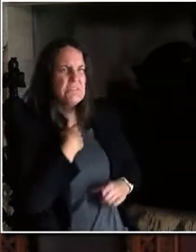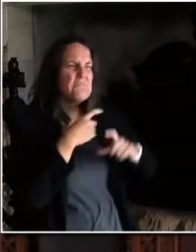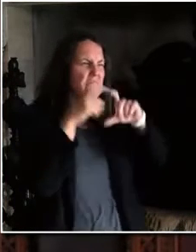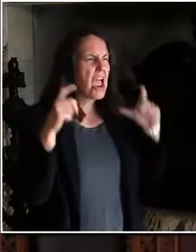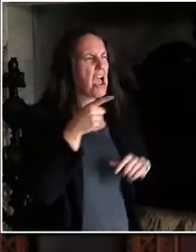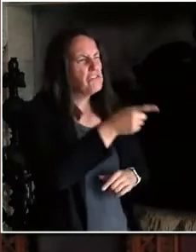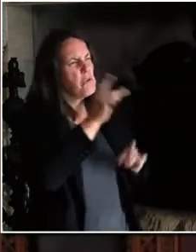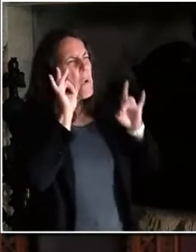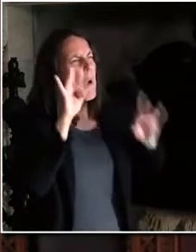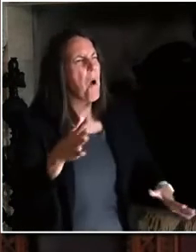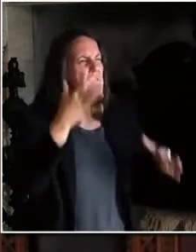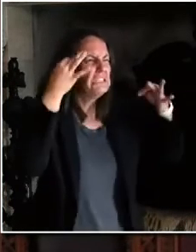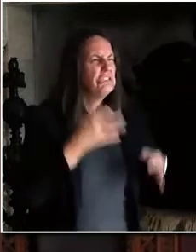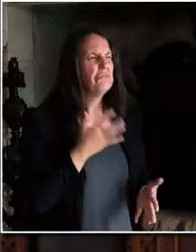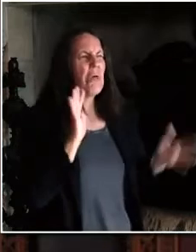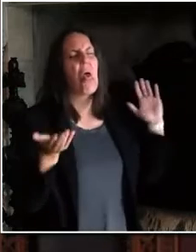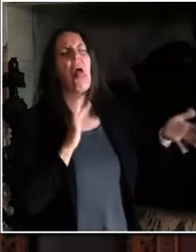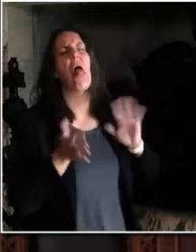recommendations.